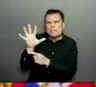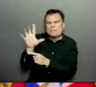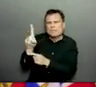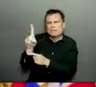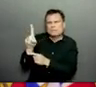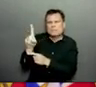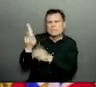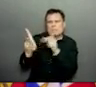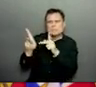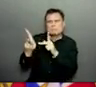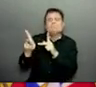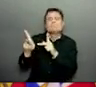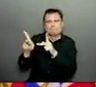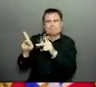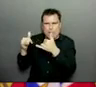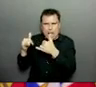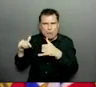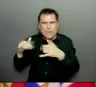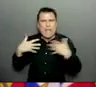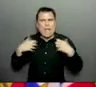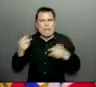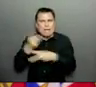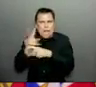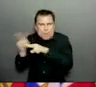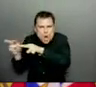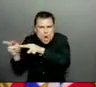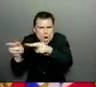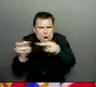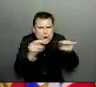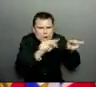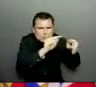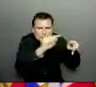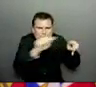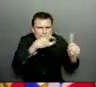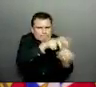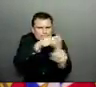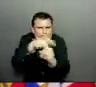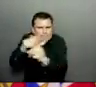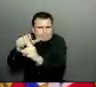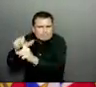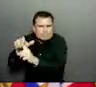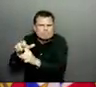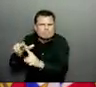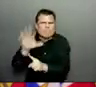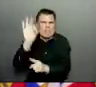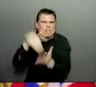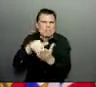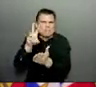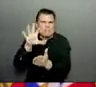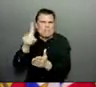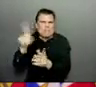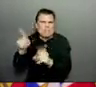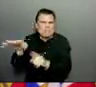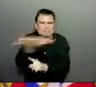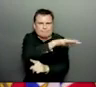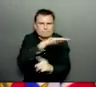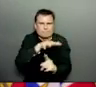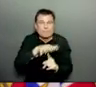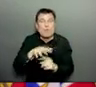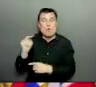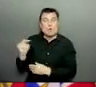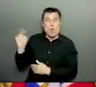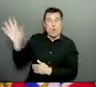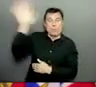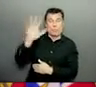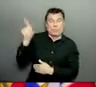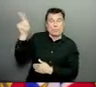health monitoring. There's been a data transition in the Northern Health, so we don't actually